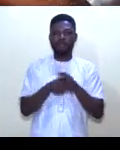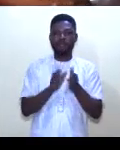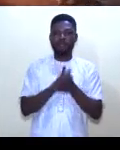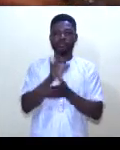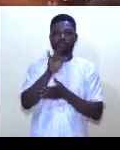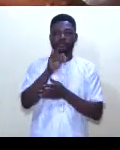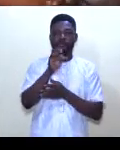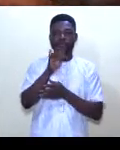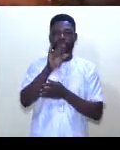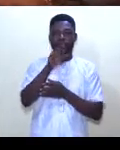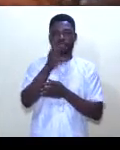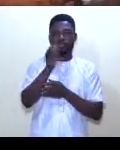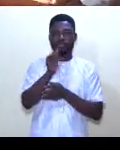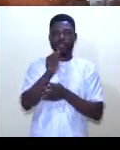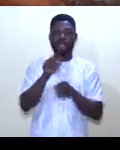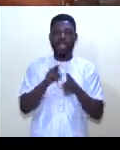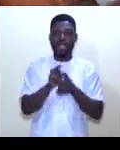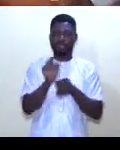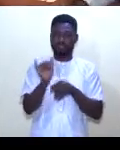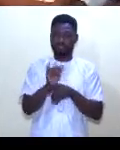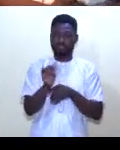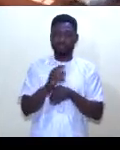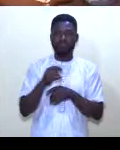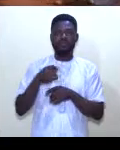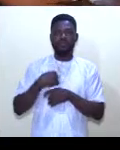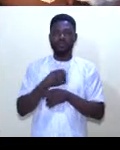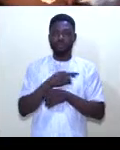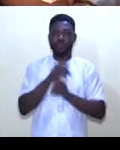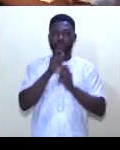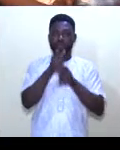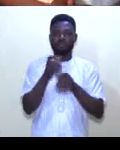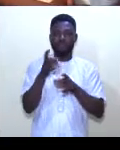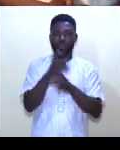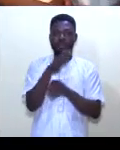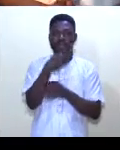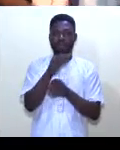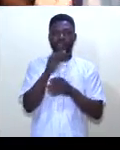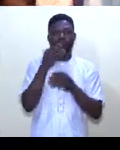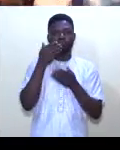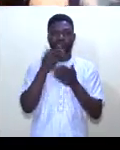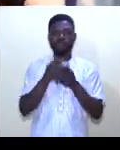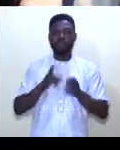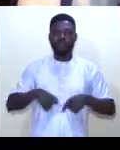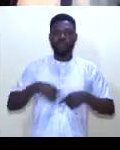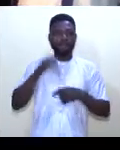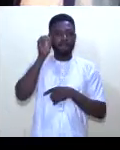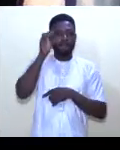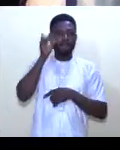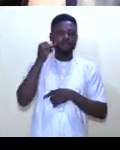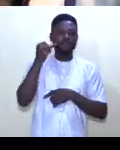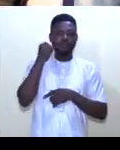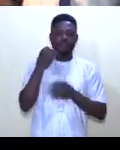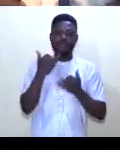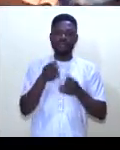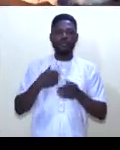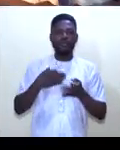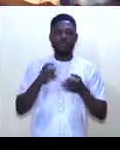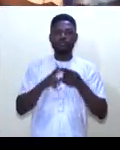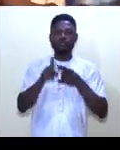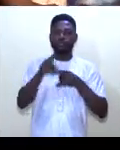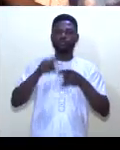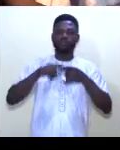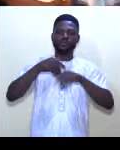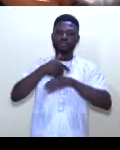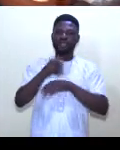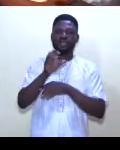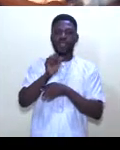School, Egbeda LGEA. As usual, you have each won yourself a pack of Good Life Magic Juice. Now,